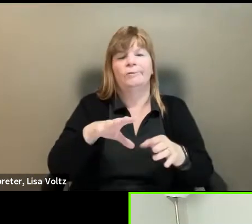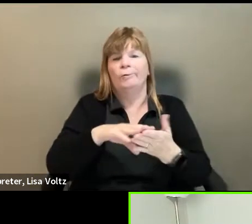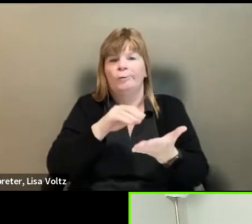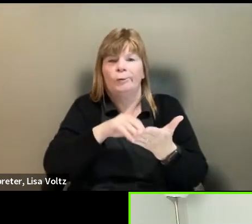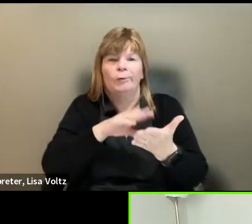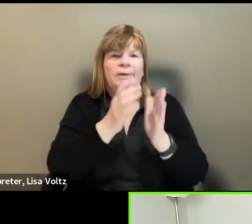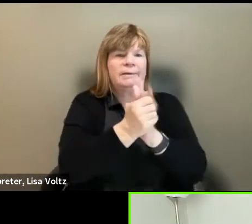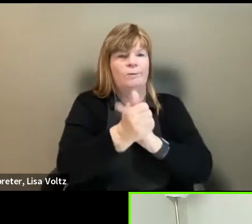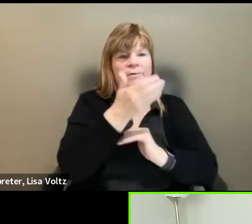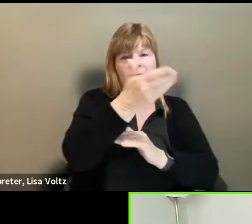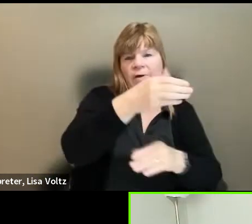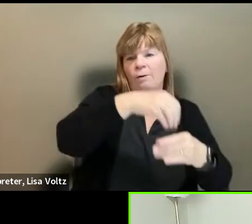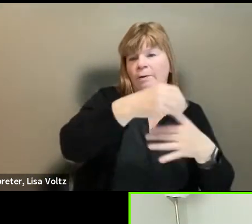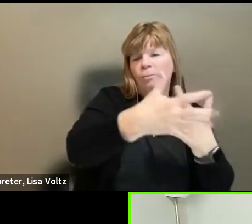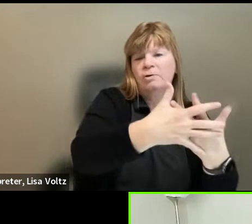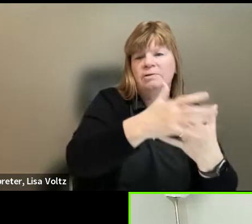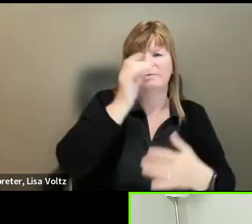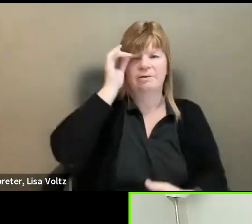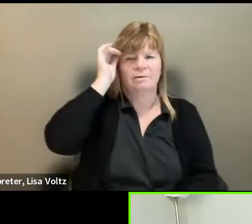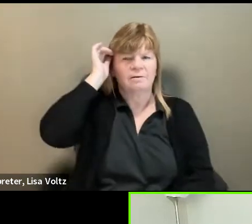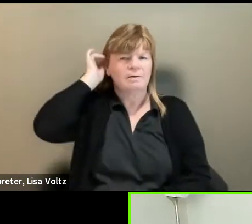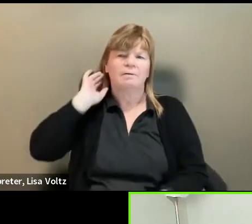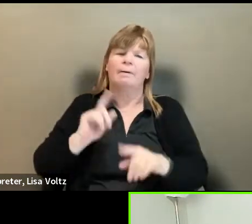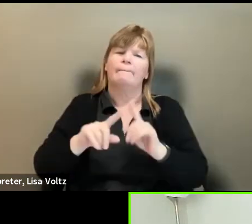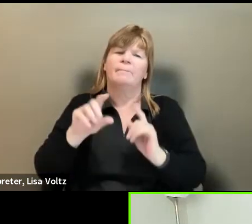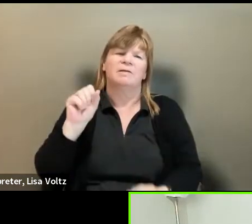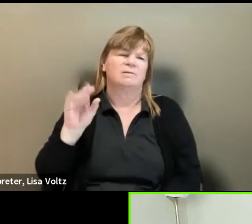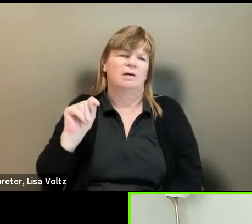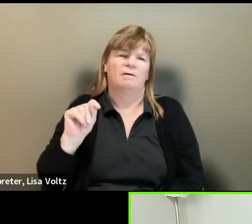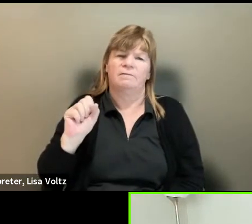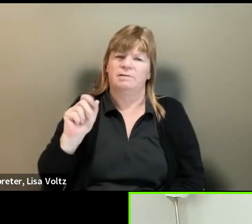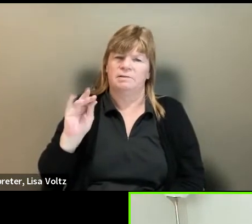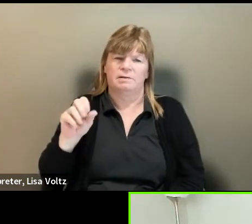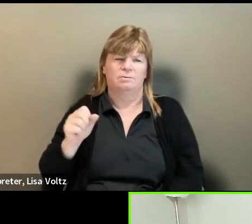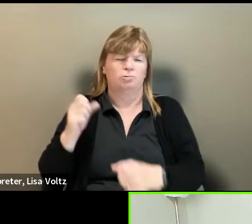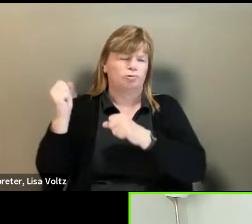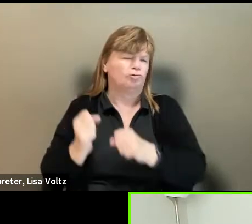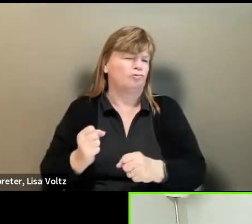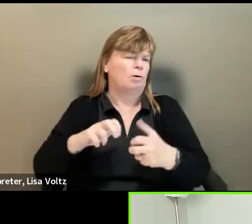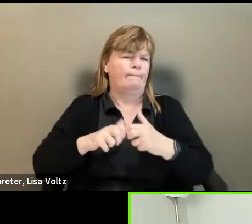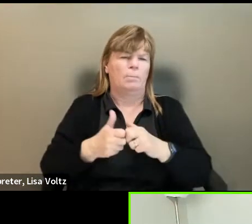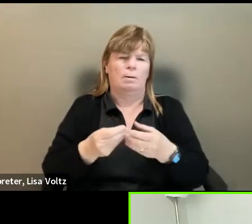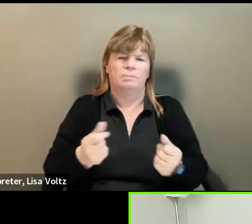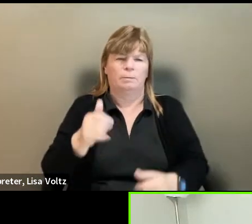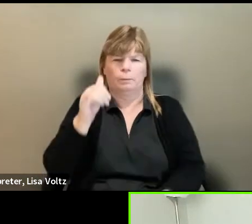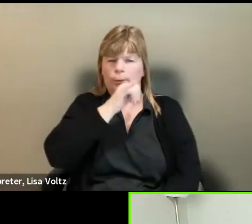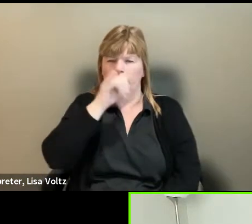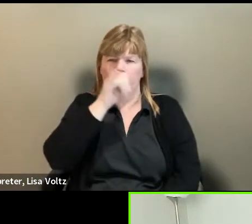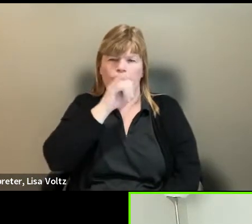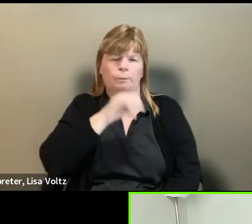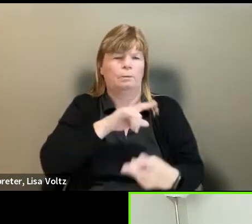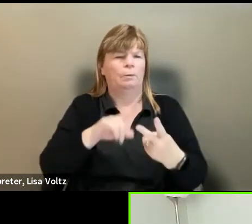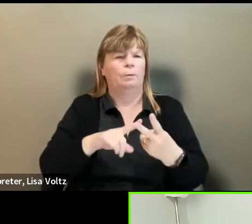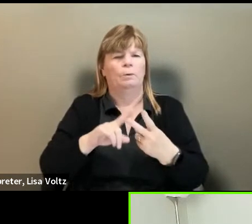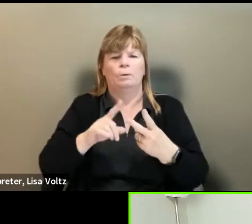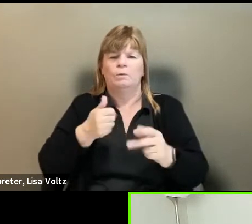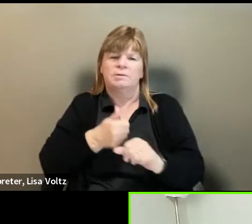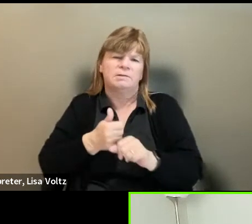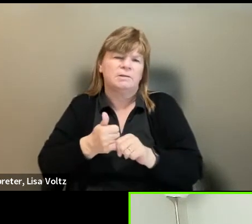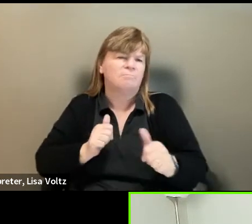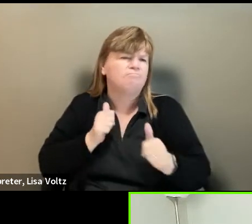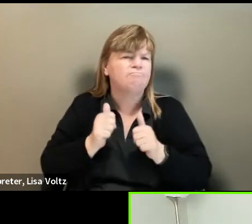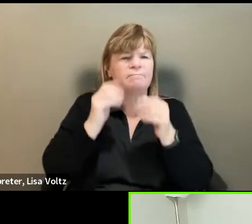what I can tell you is soft skills, strong problem solving, 100%, very entrepreneurial, innovative,